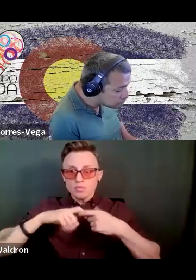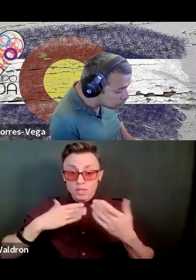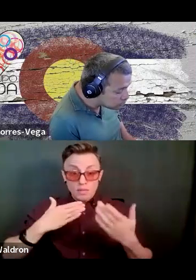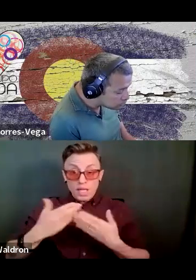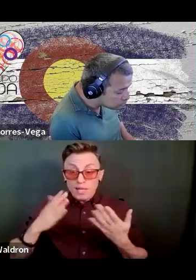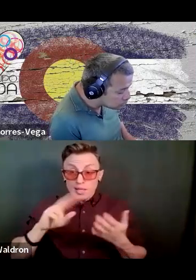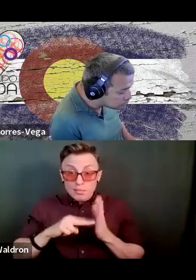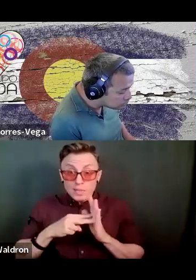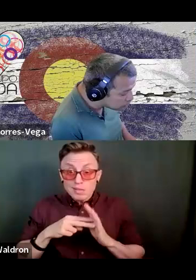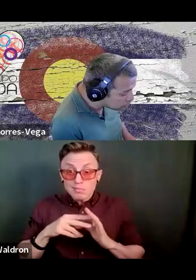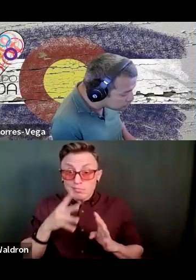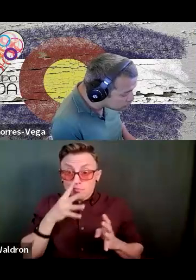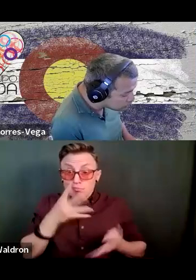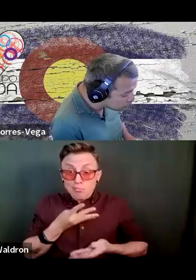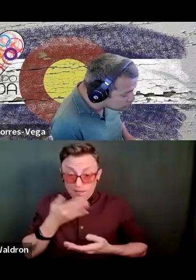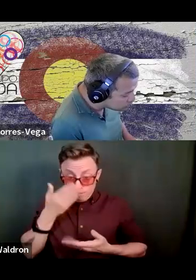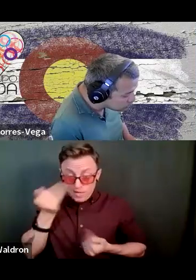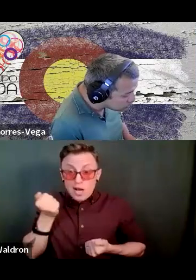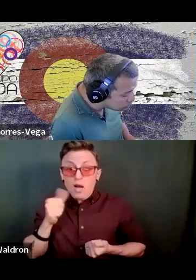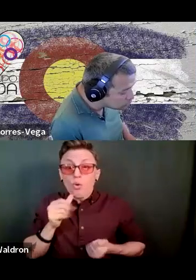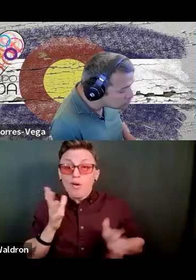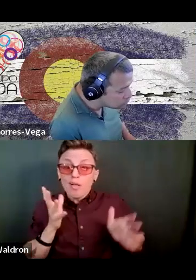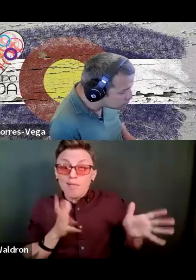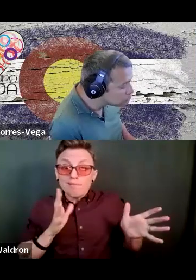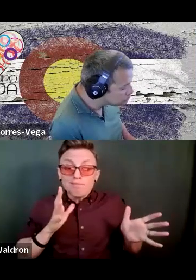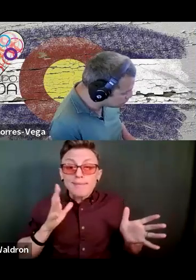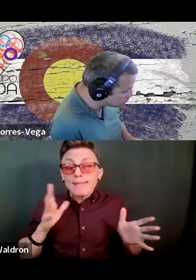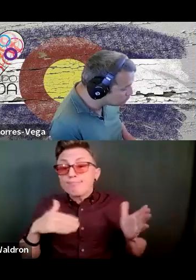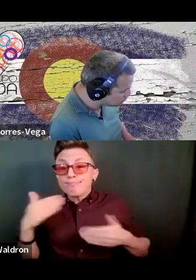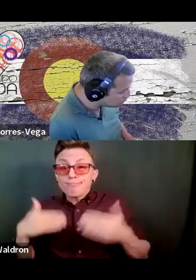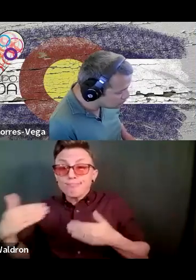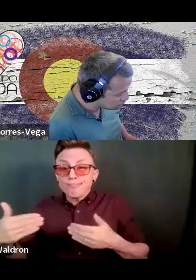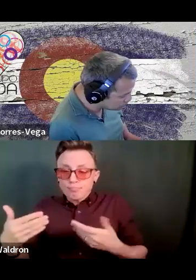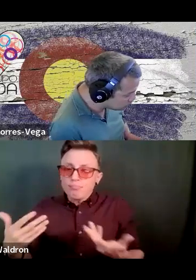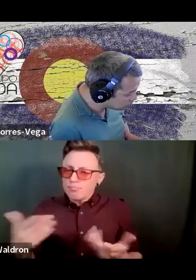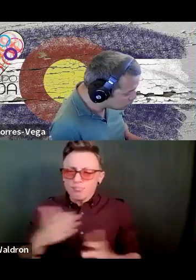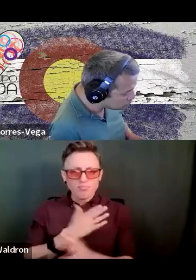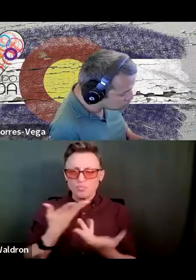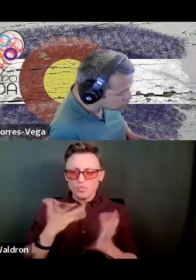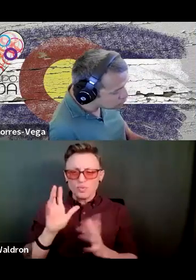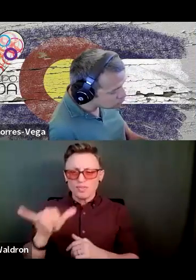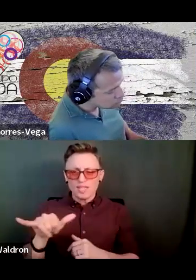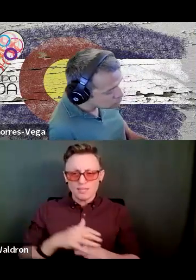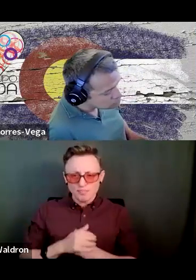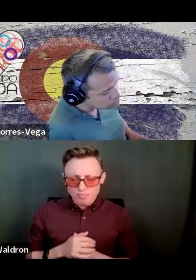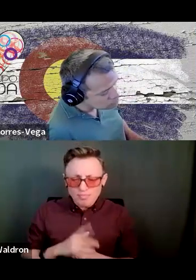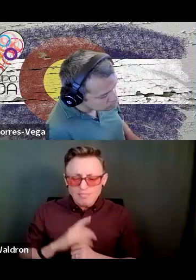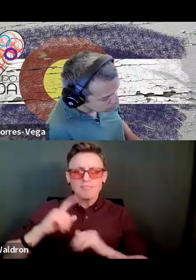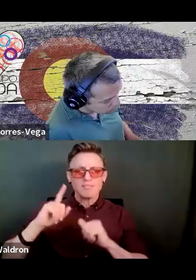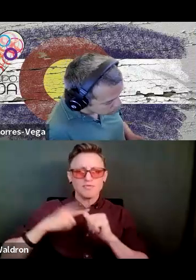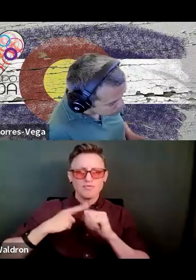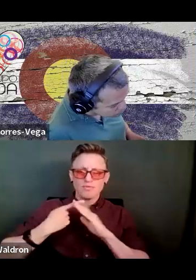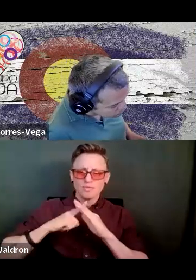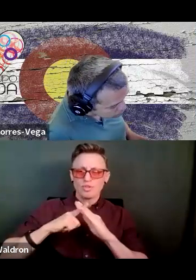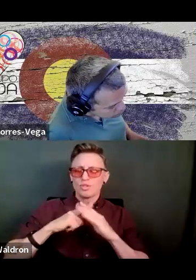or left behind at the least. You know, when I first started working in